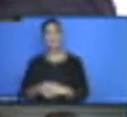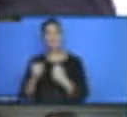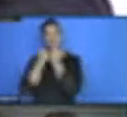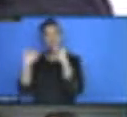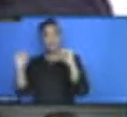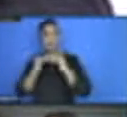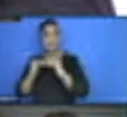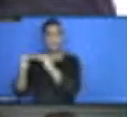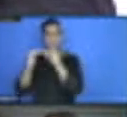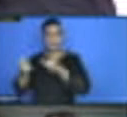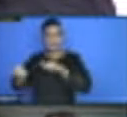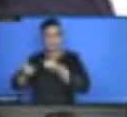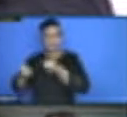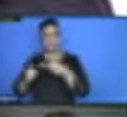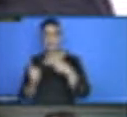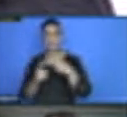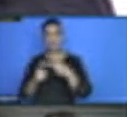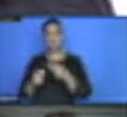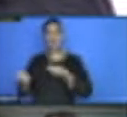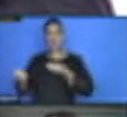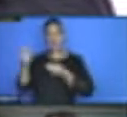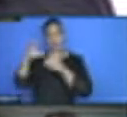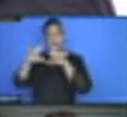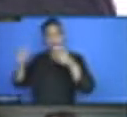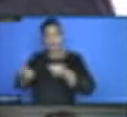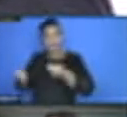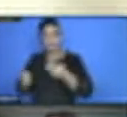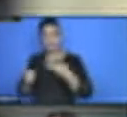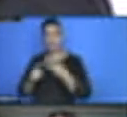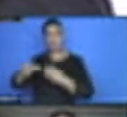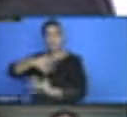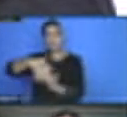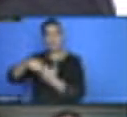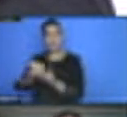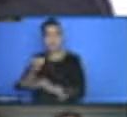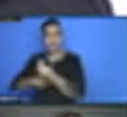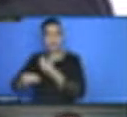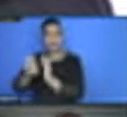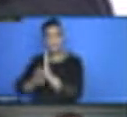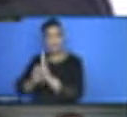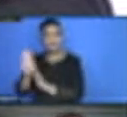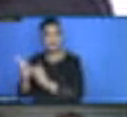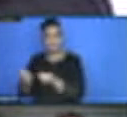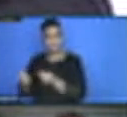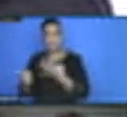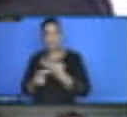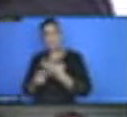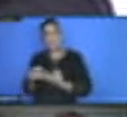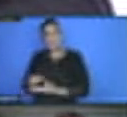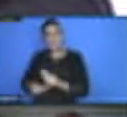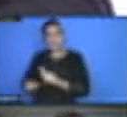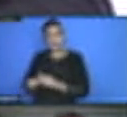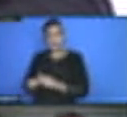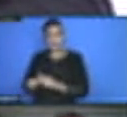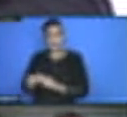you have corporate governance, socioeconomic development, economic governance, and management. So we also have what we call the targeted review.